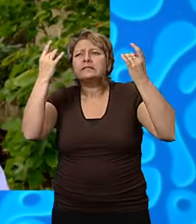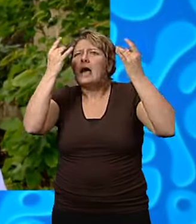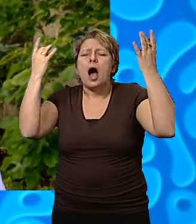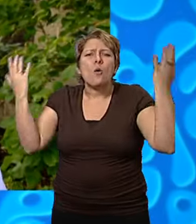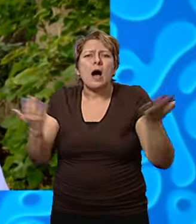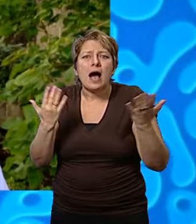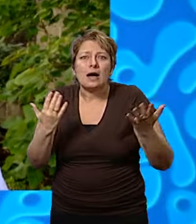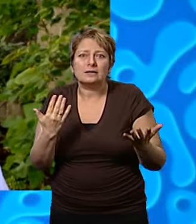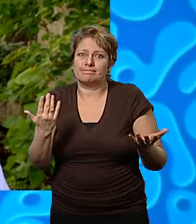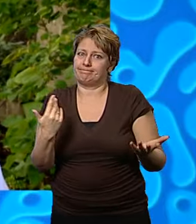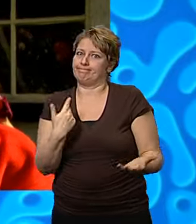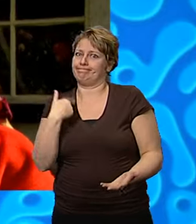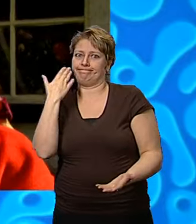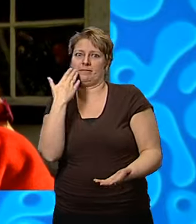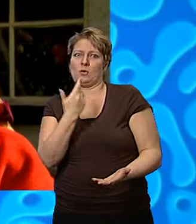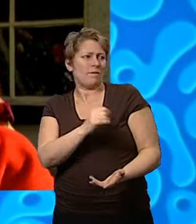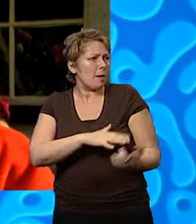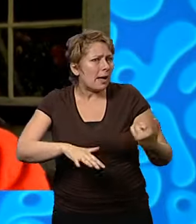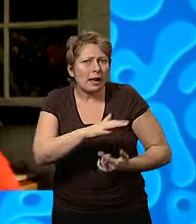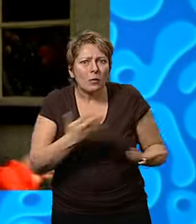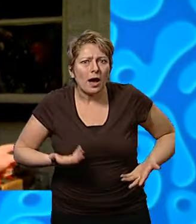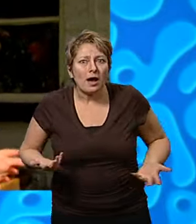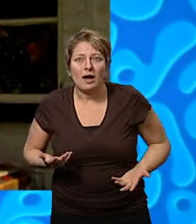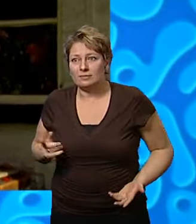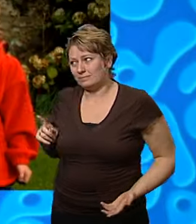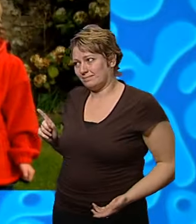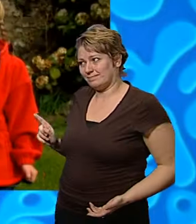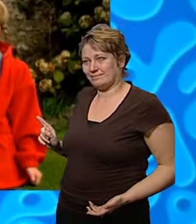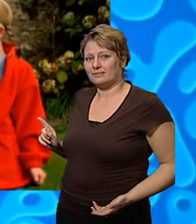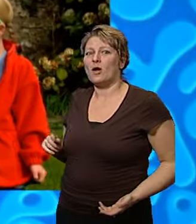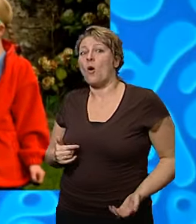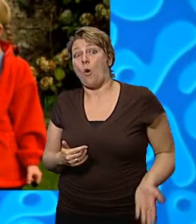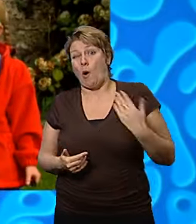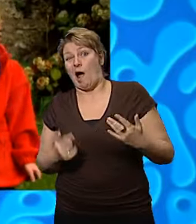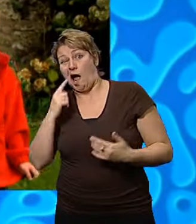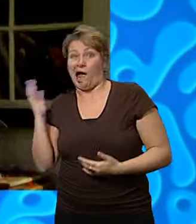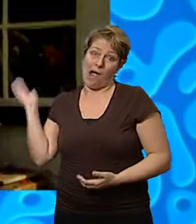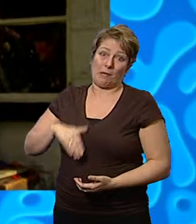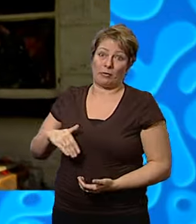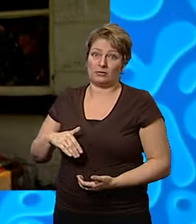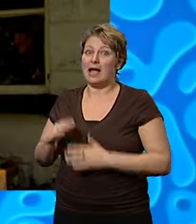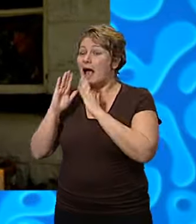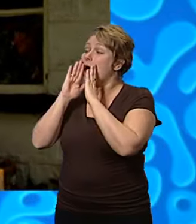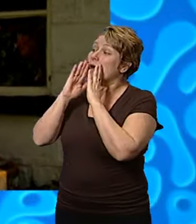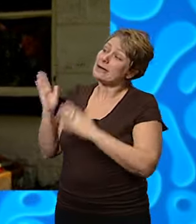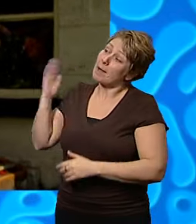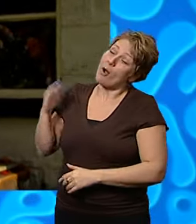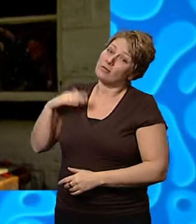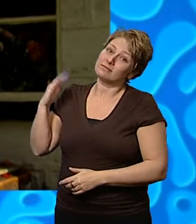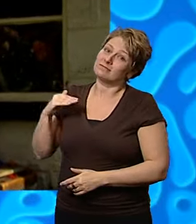always wondered the answer to that. Oh, so where's the rest of your family? Over there. Oh, brilliant. Shall we shout them over? Come over.